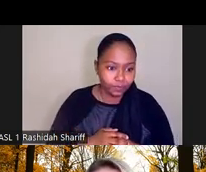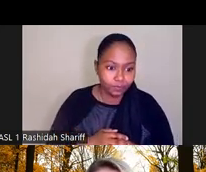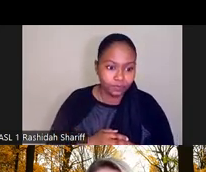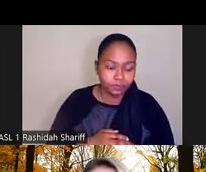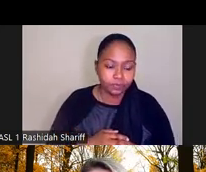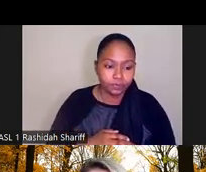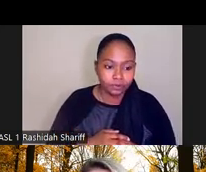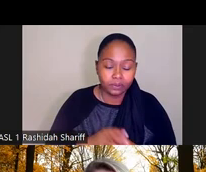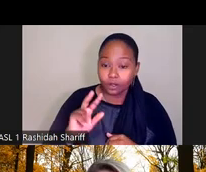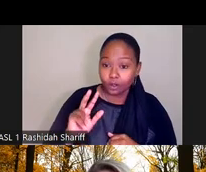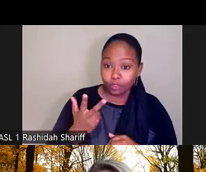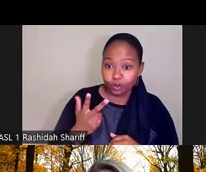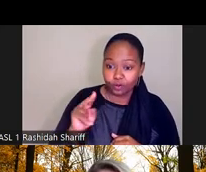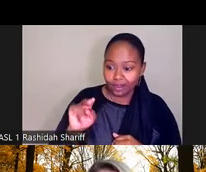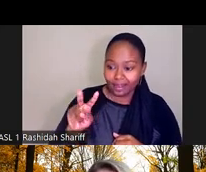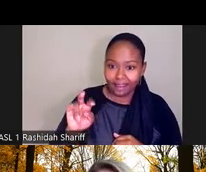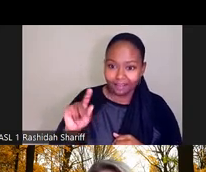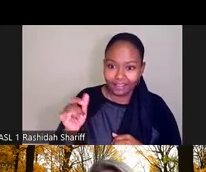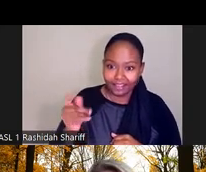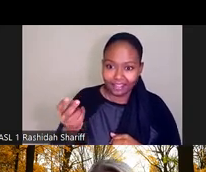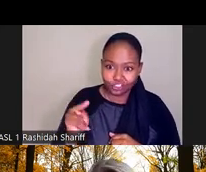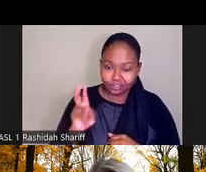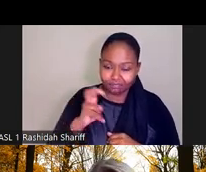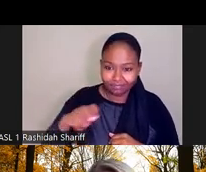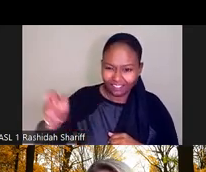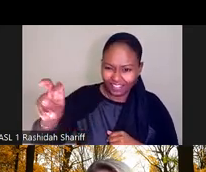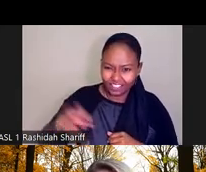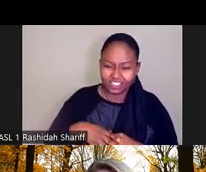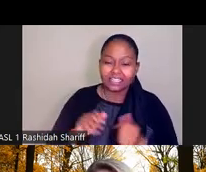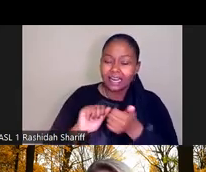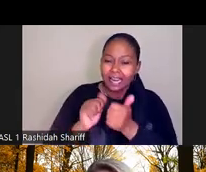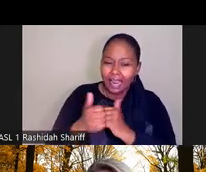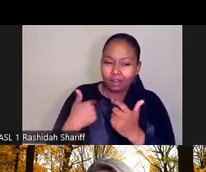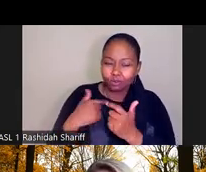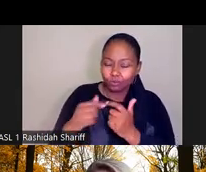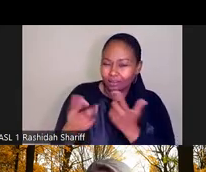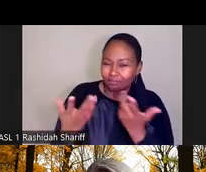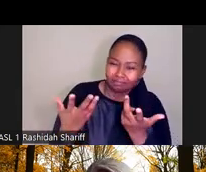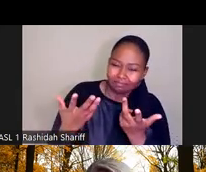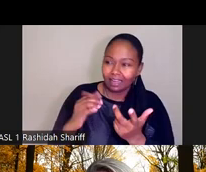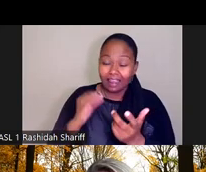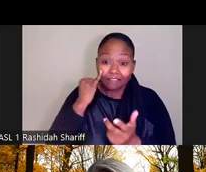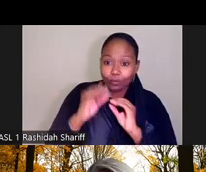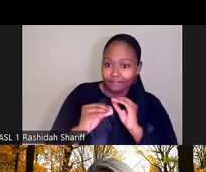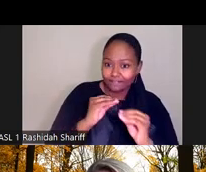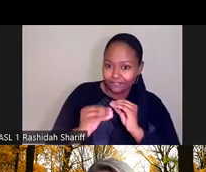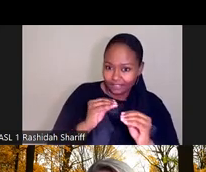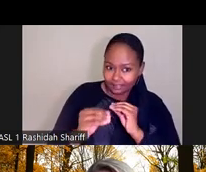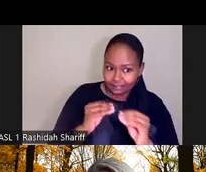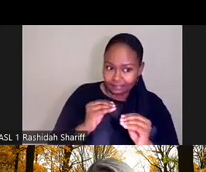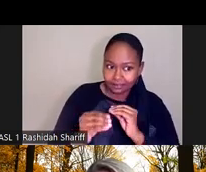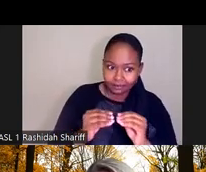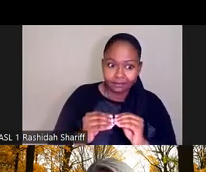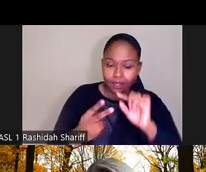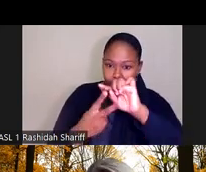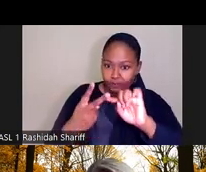The third issue is navigation. So even if we fix the financing of the system and we build out our infrastructure of home and community-based